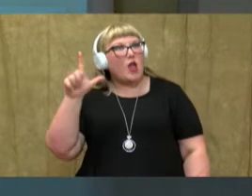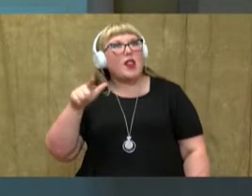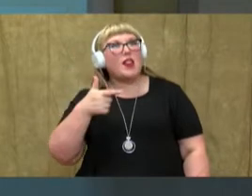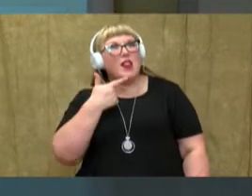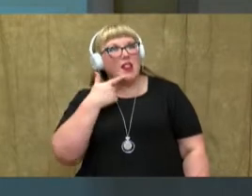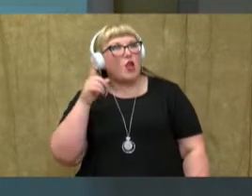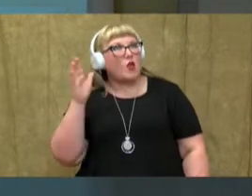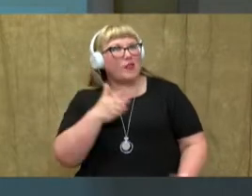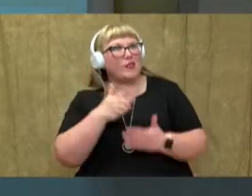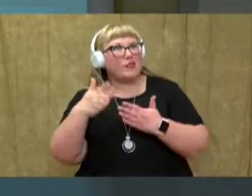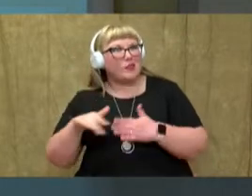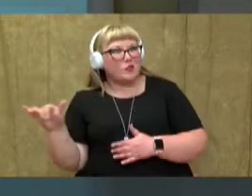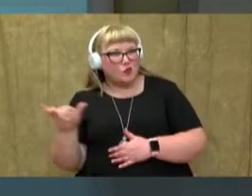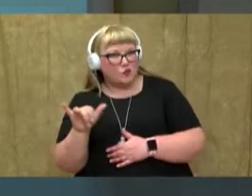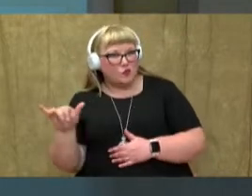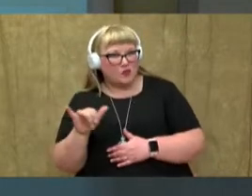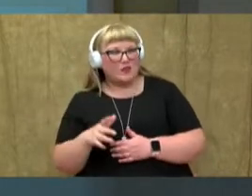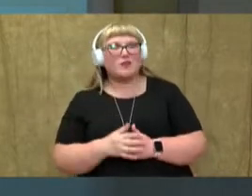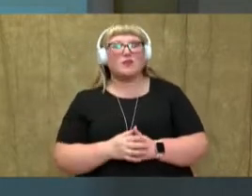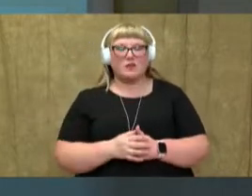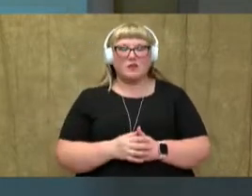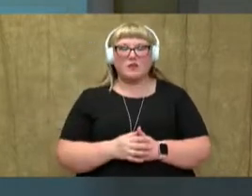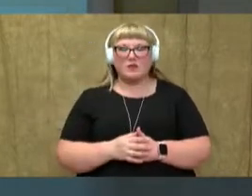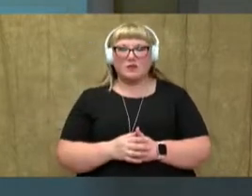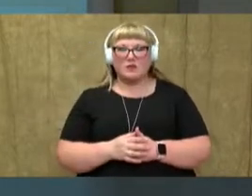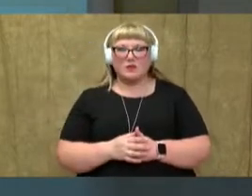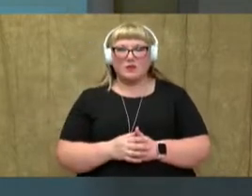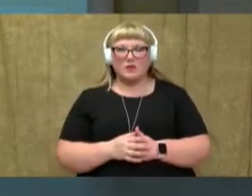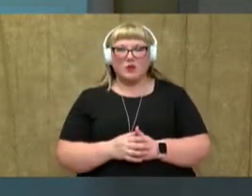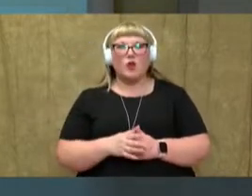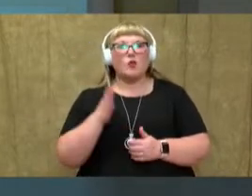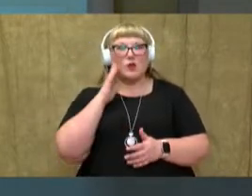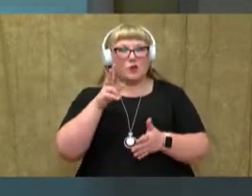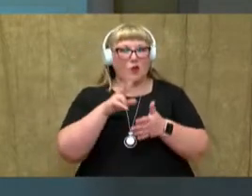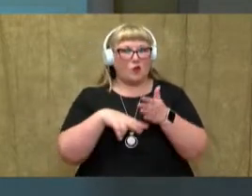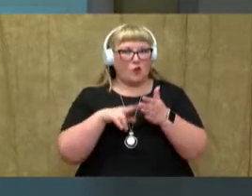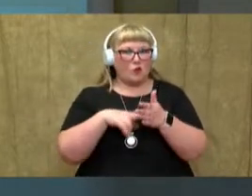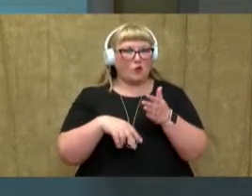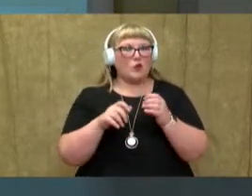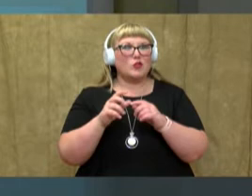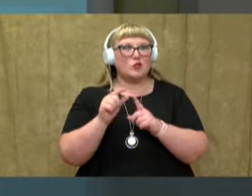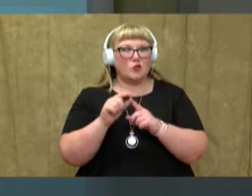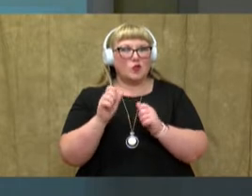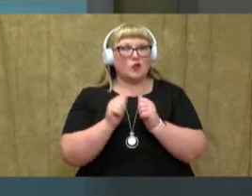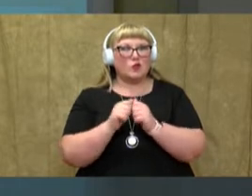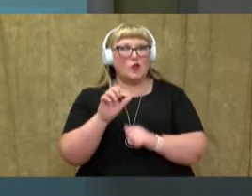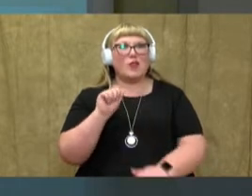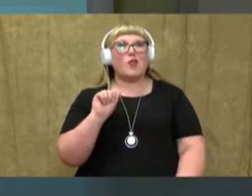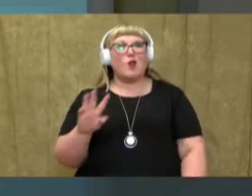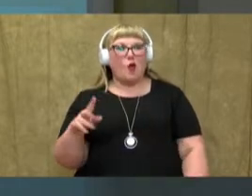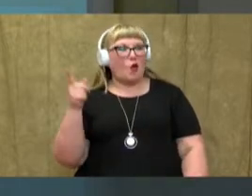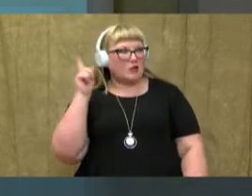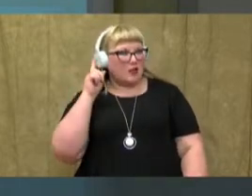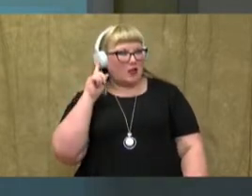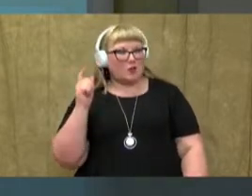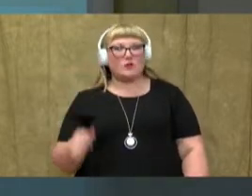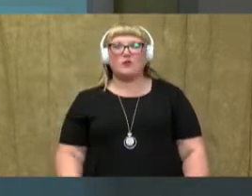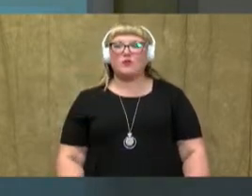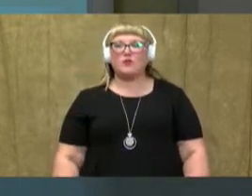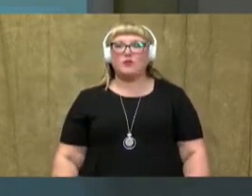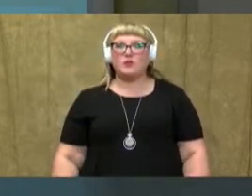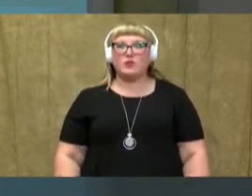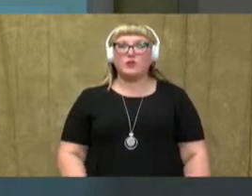that one, you'll be able to tell a little bit of a difference. So we're going to read some words with aww. Let's read our words together.